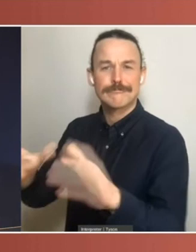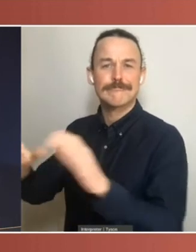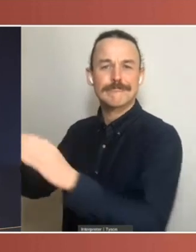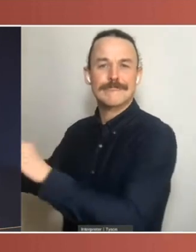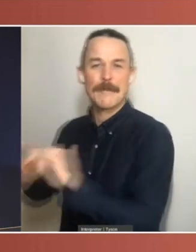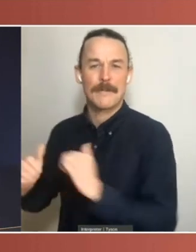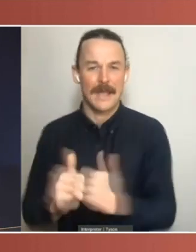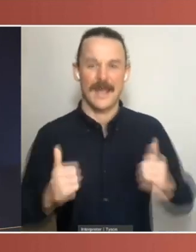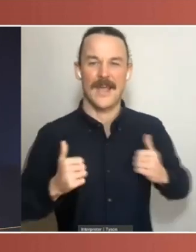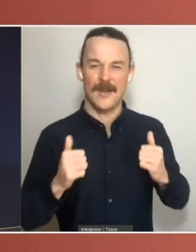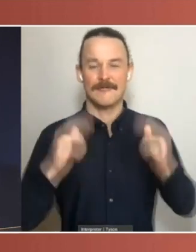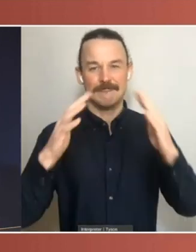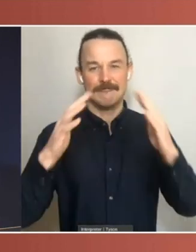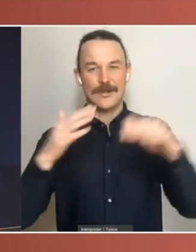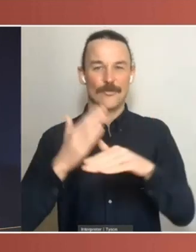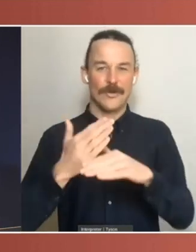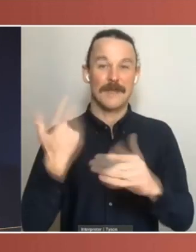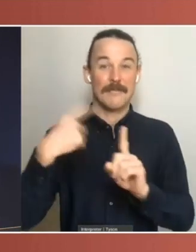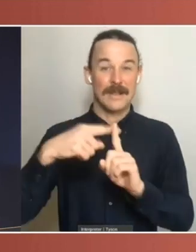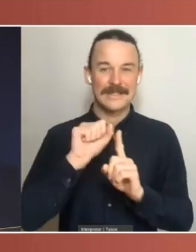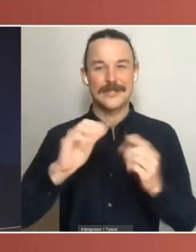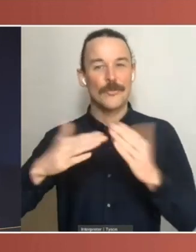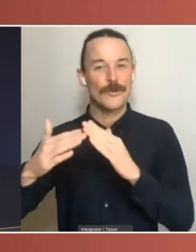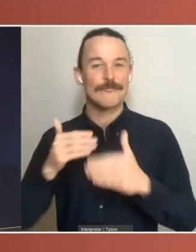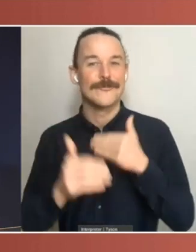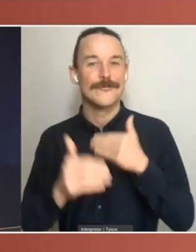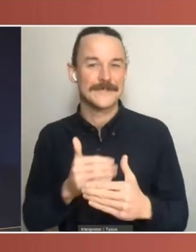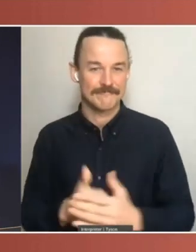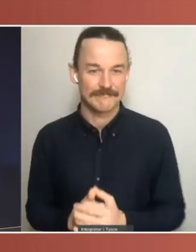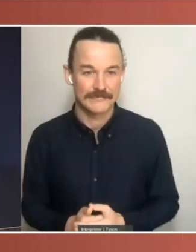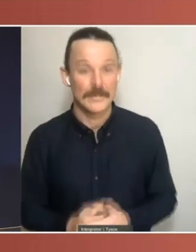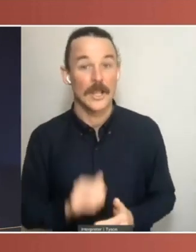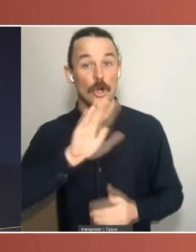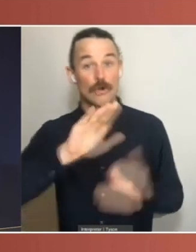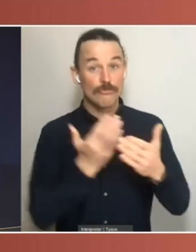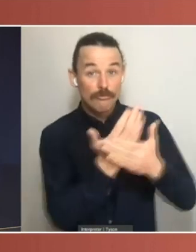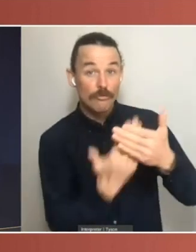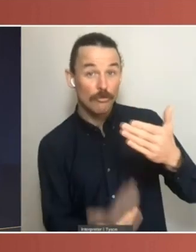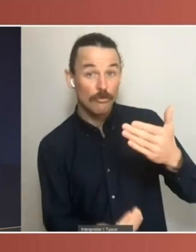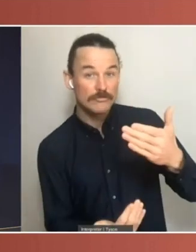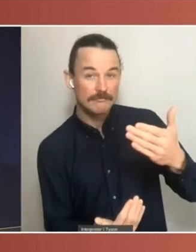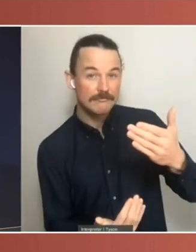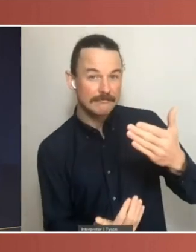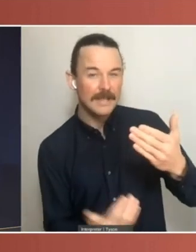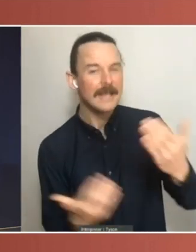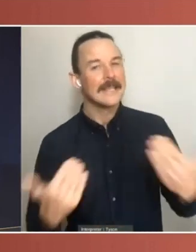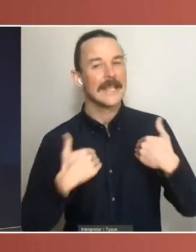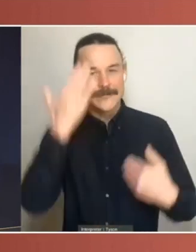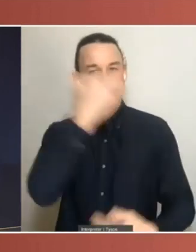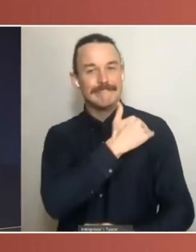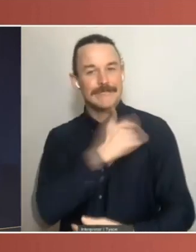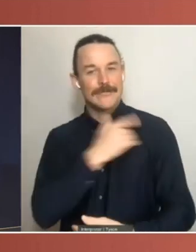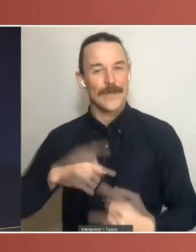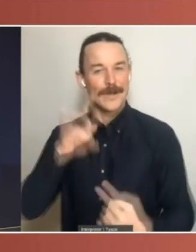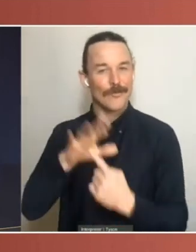committee process. And so your report and your presentation serves as a reminder about how important that educative work is that we do do